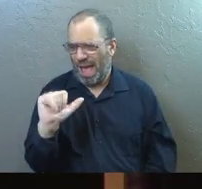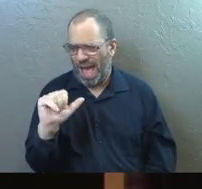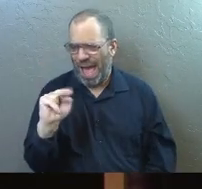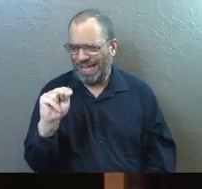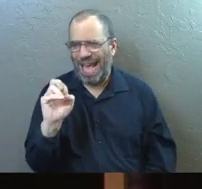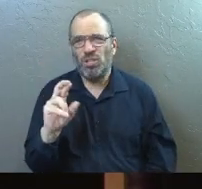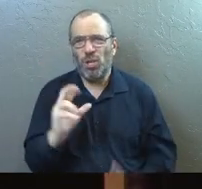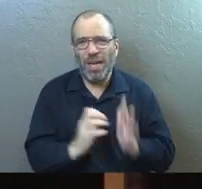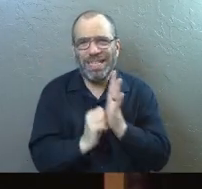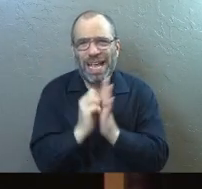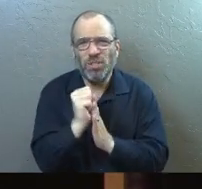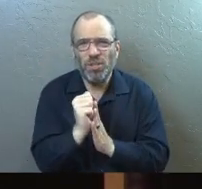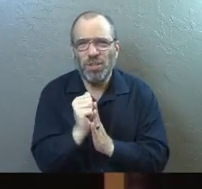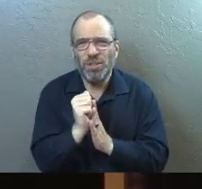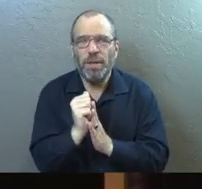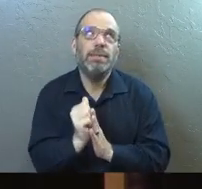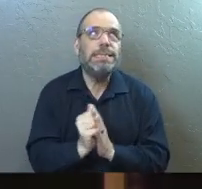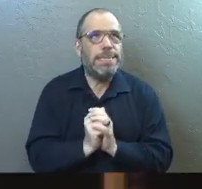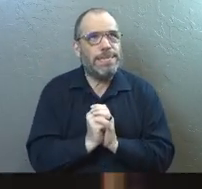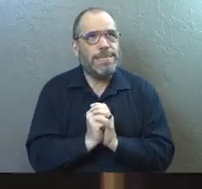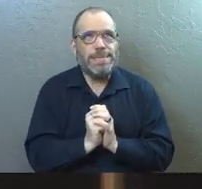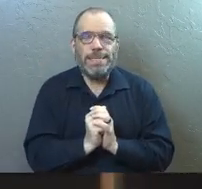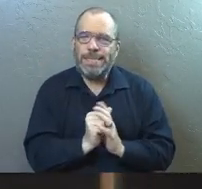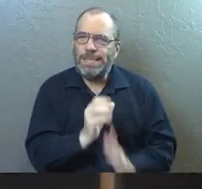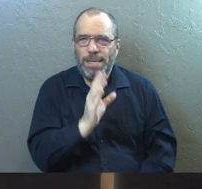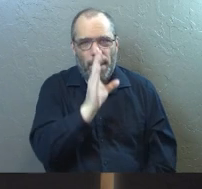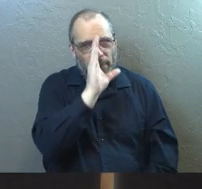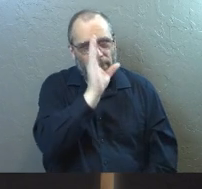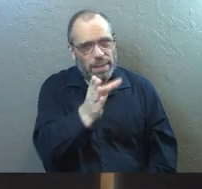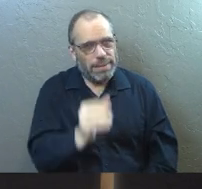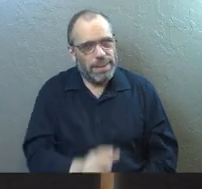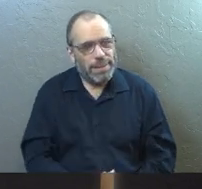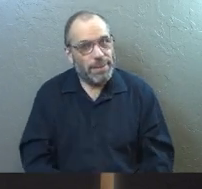if I could just be that blunt?